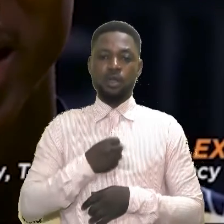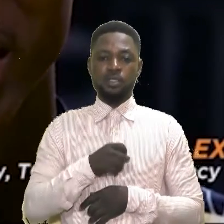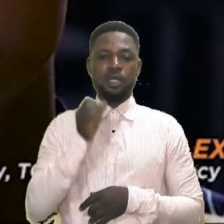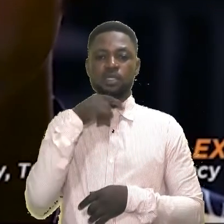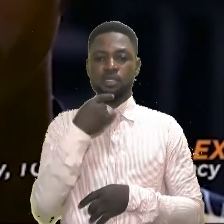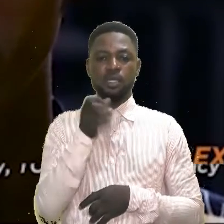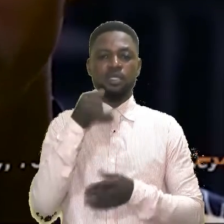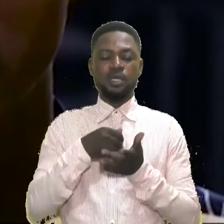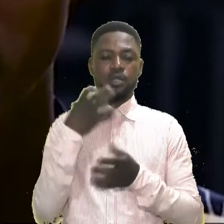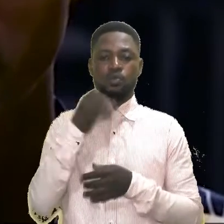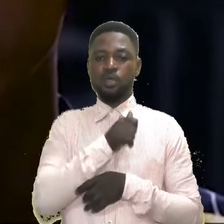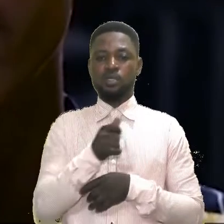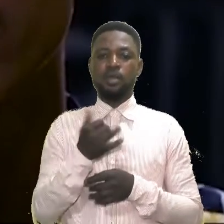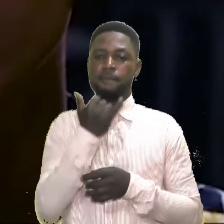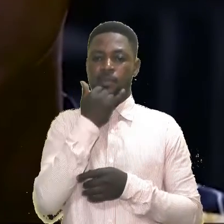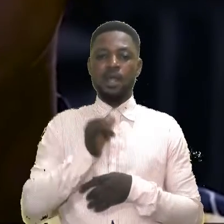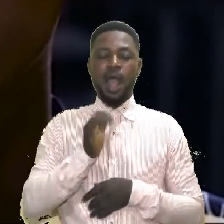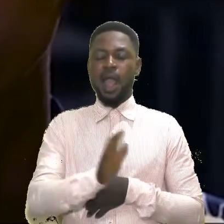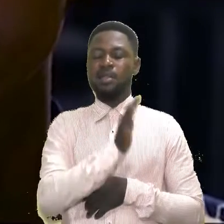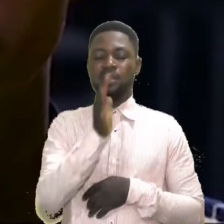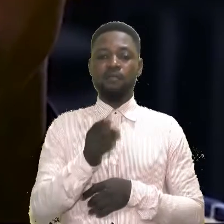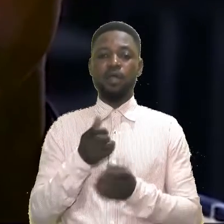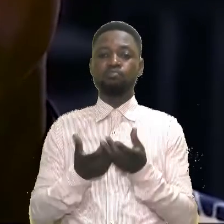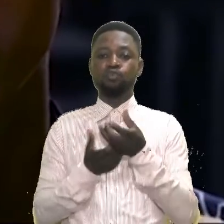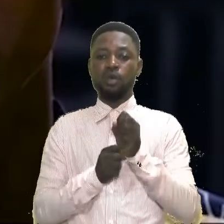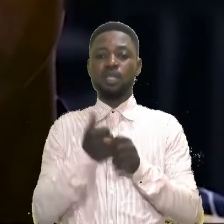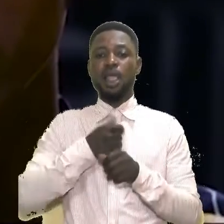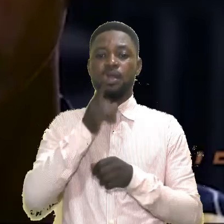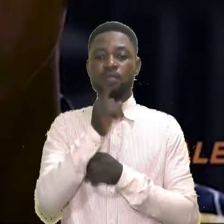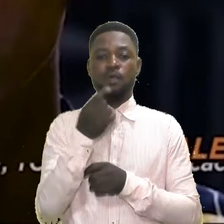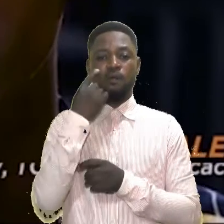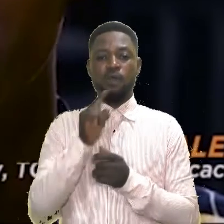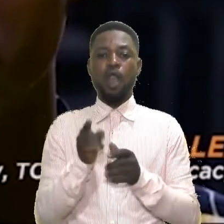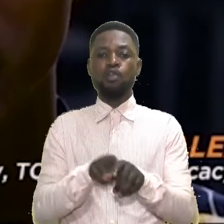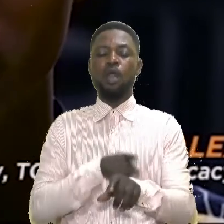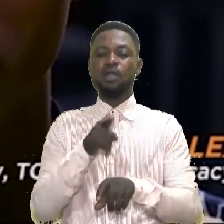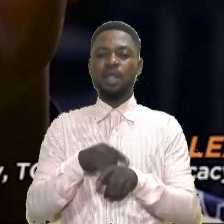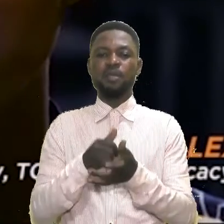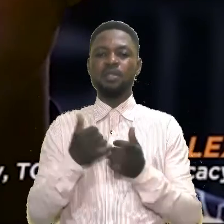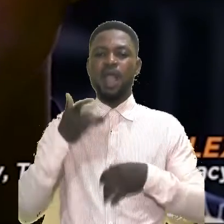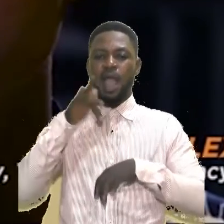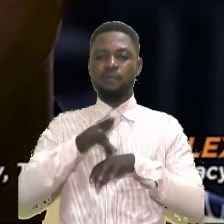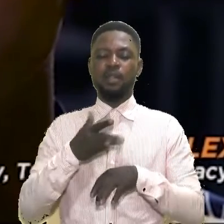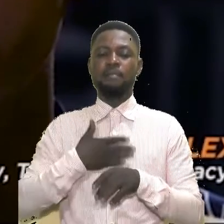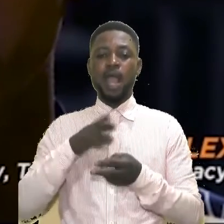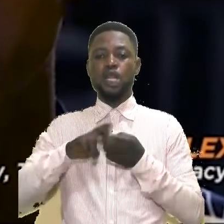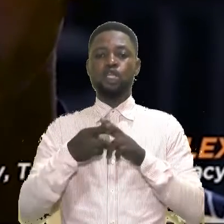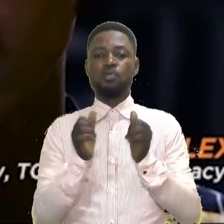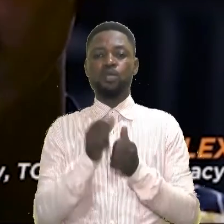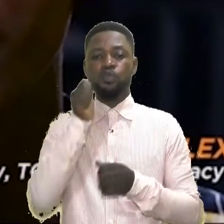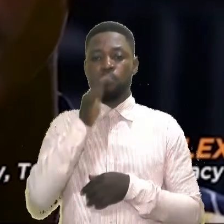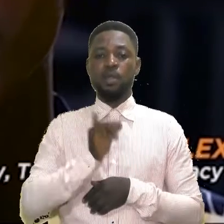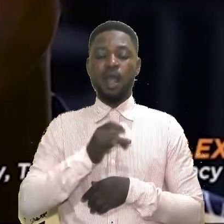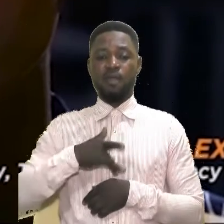saying it was a mistake. I never trusted anyone for a long time. It affected my relationship with women.